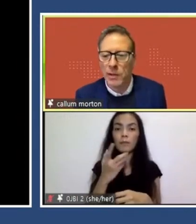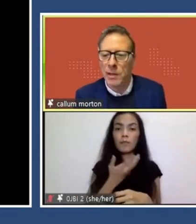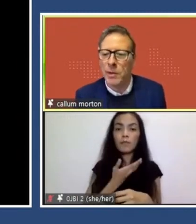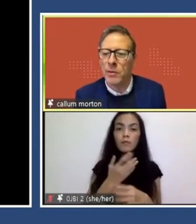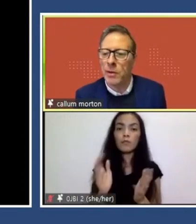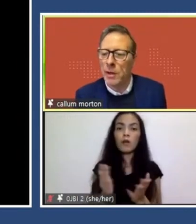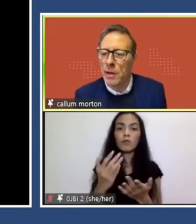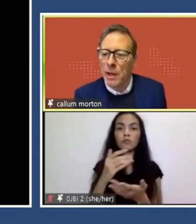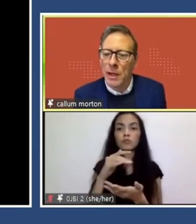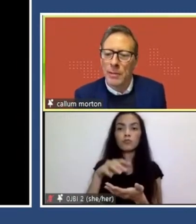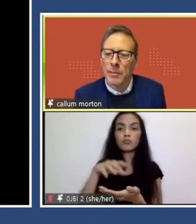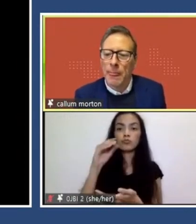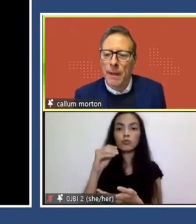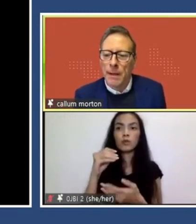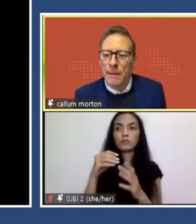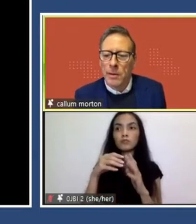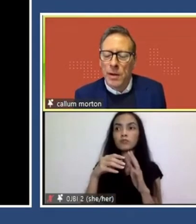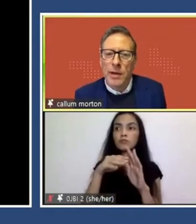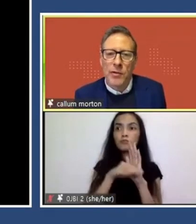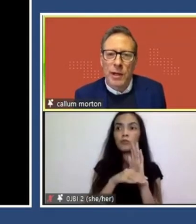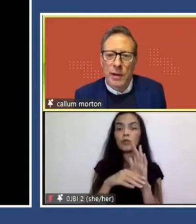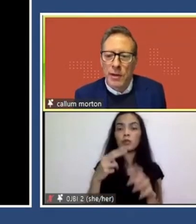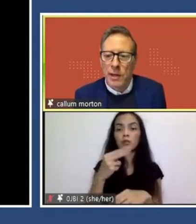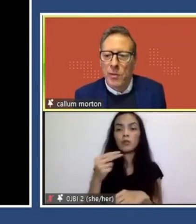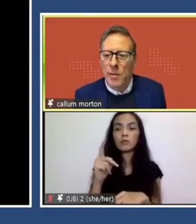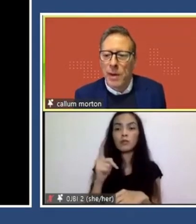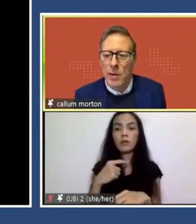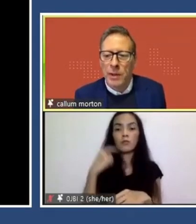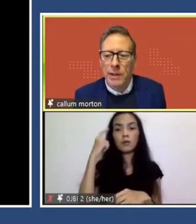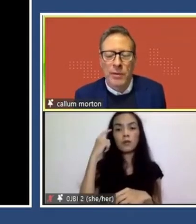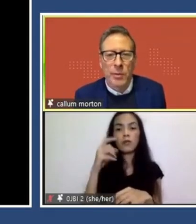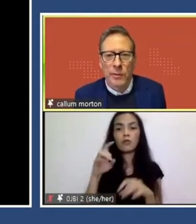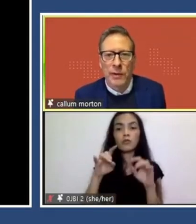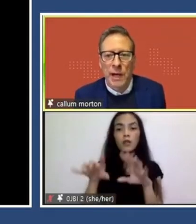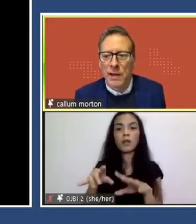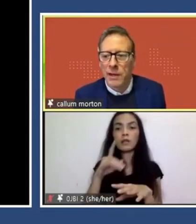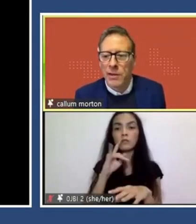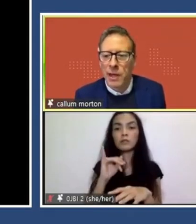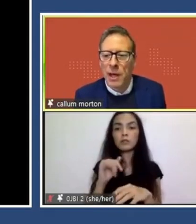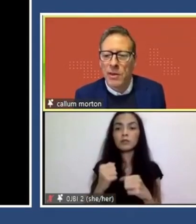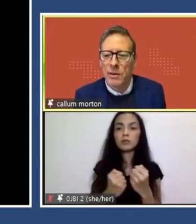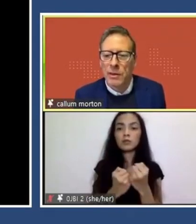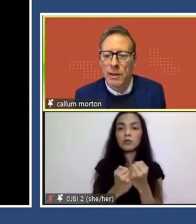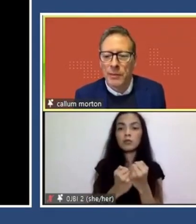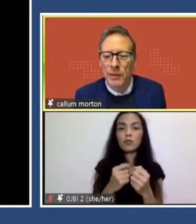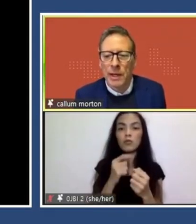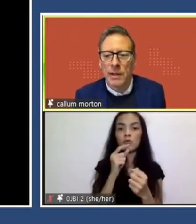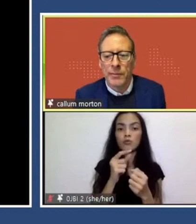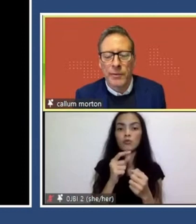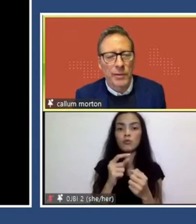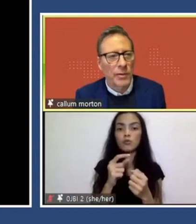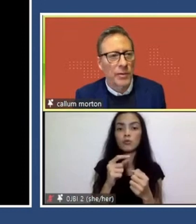plank in its policy, because, you know, I think Australia actually is quite backward in its support for the arts and education